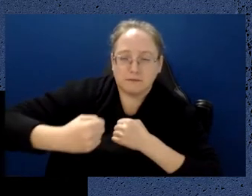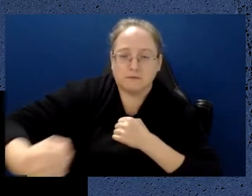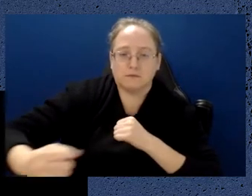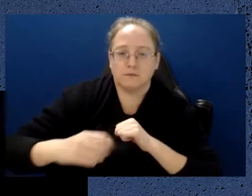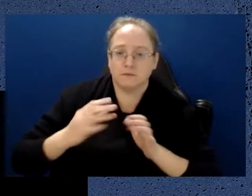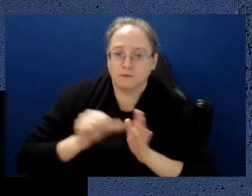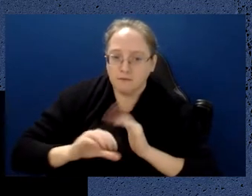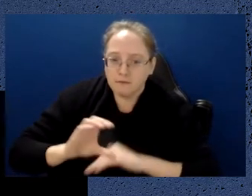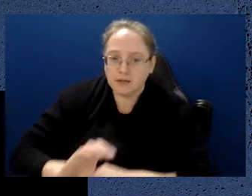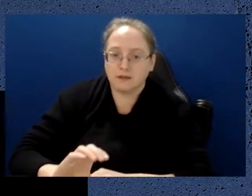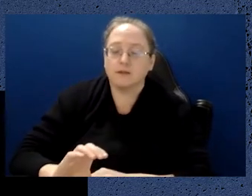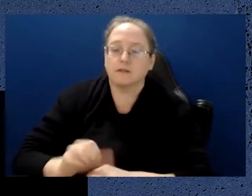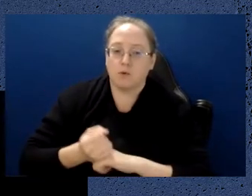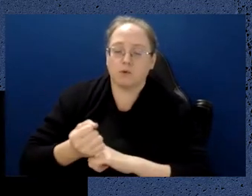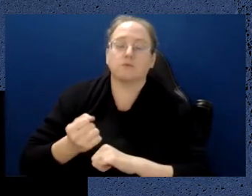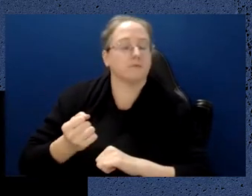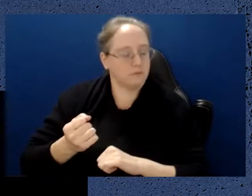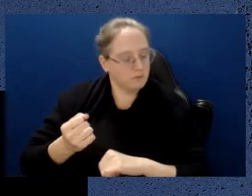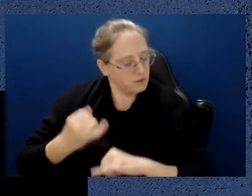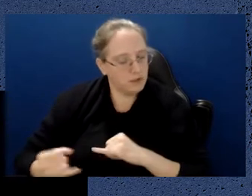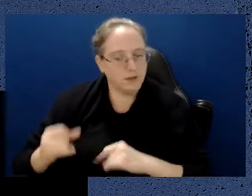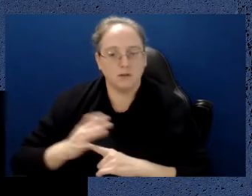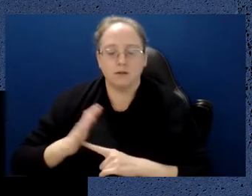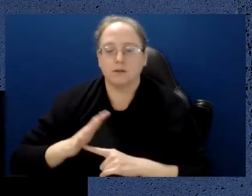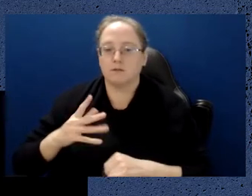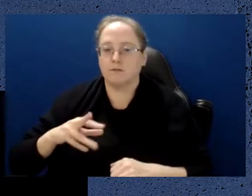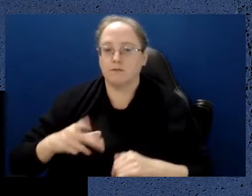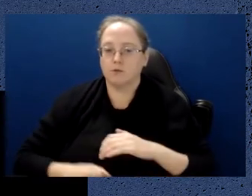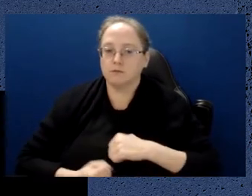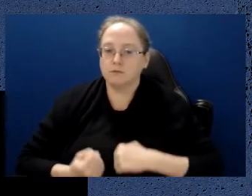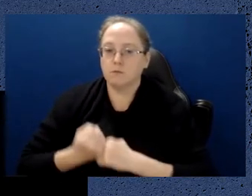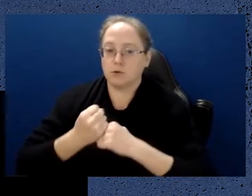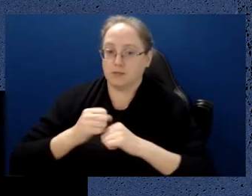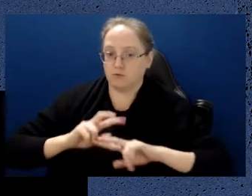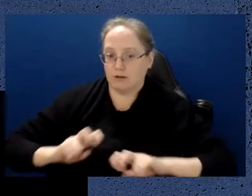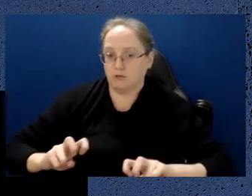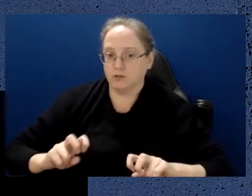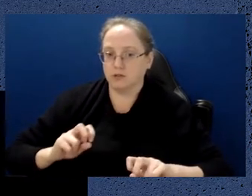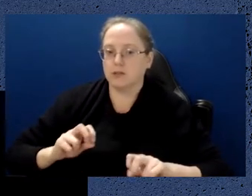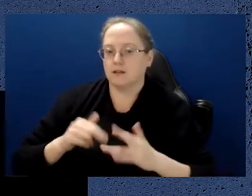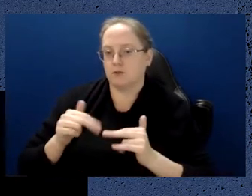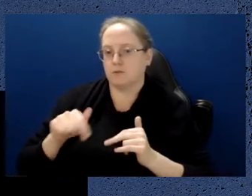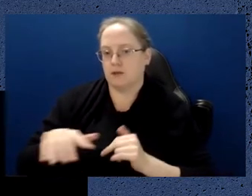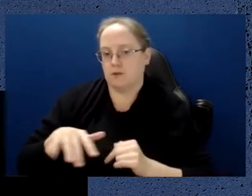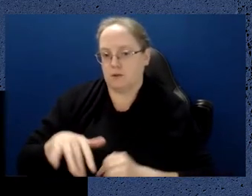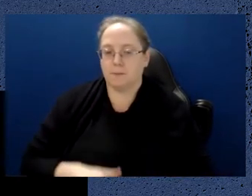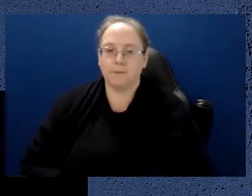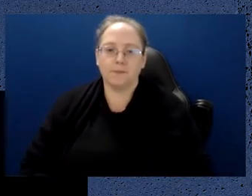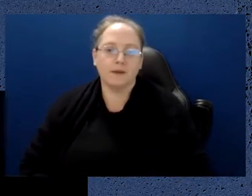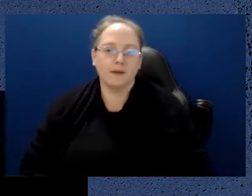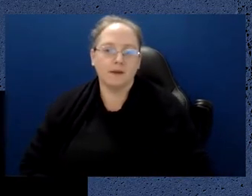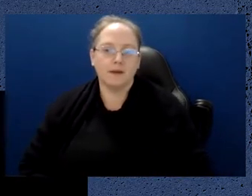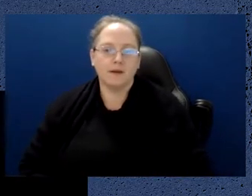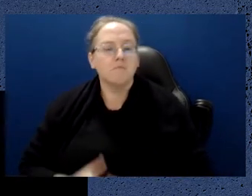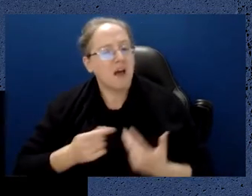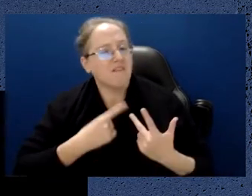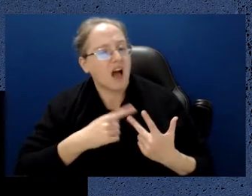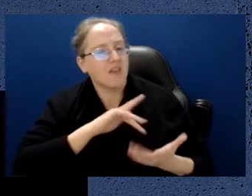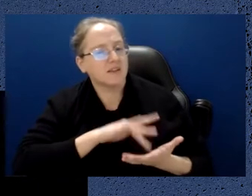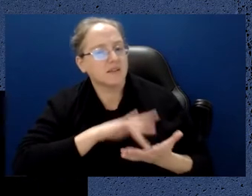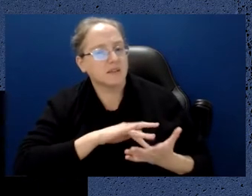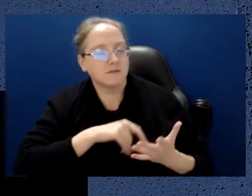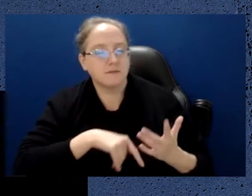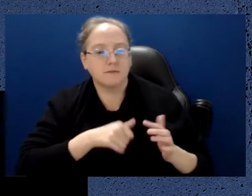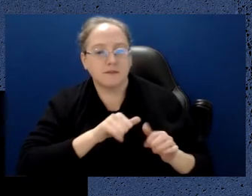the R&D in quantum technology. And there's been other centers of excellence as well. Equus is another